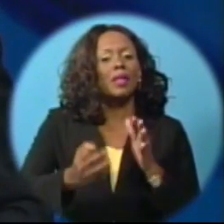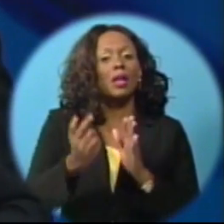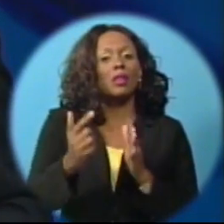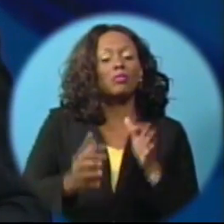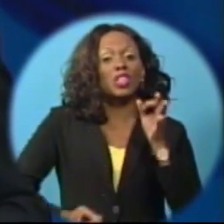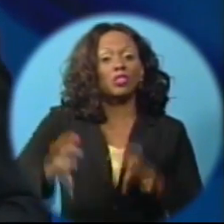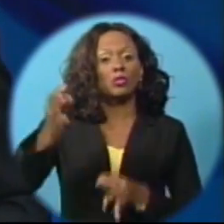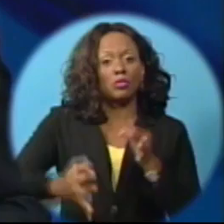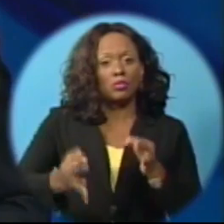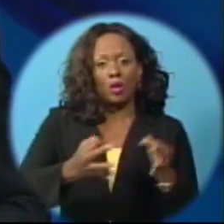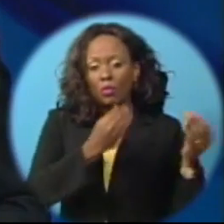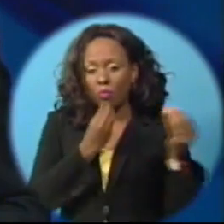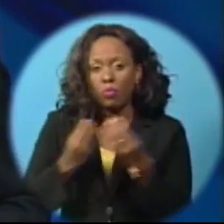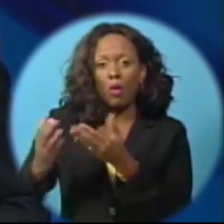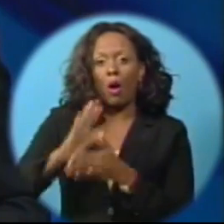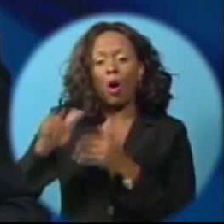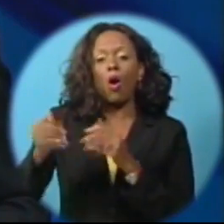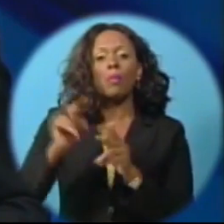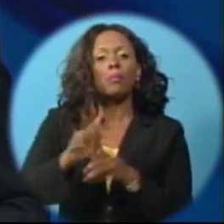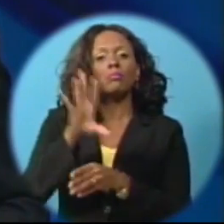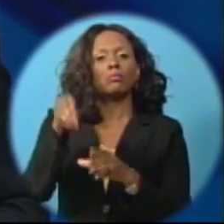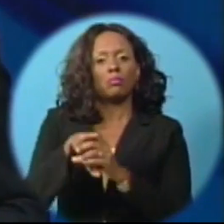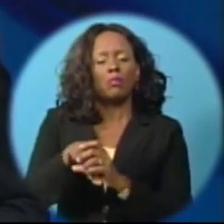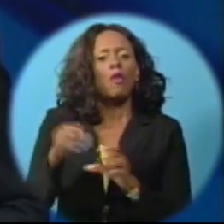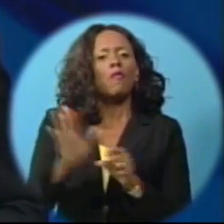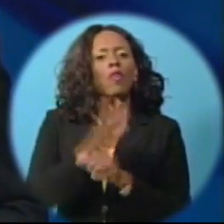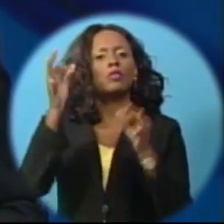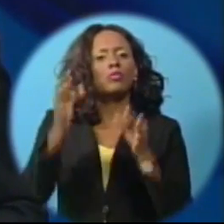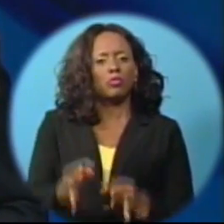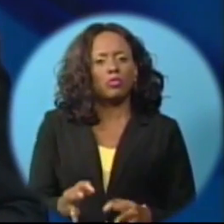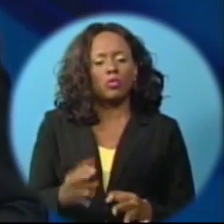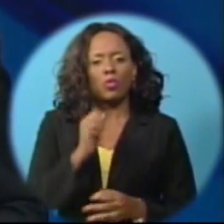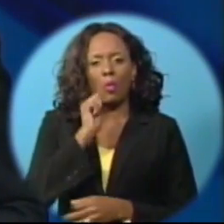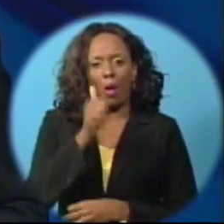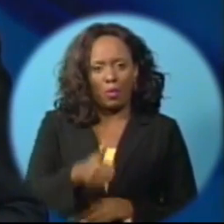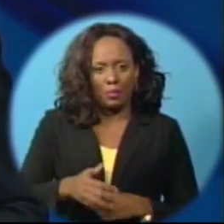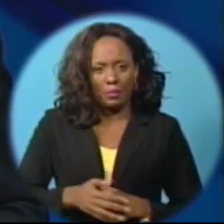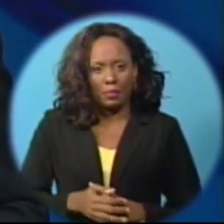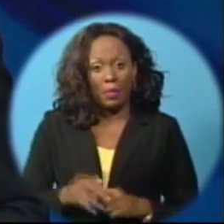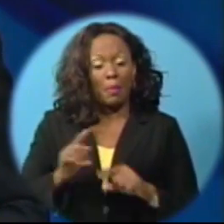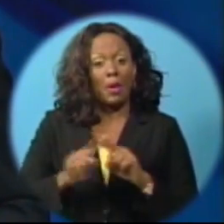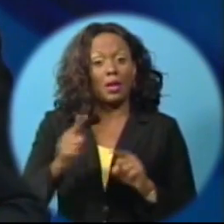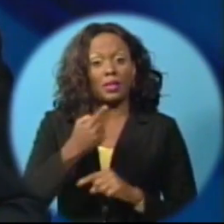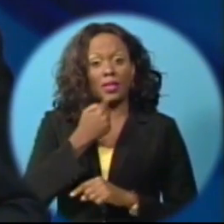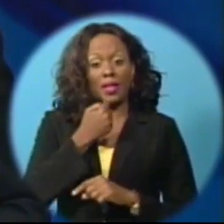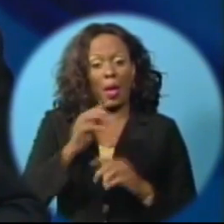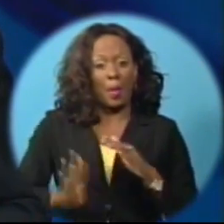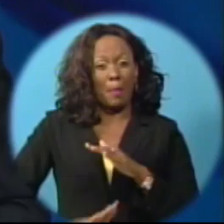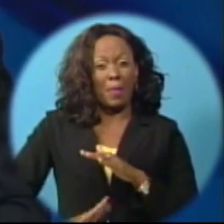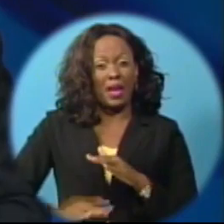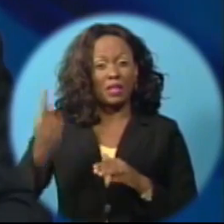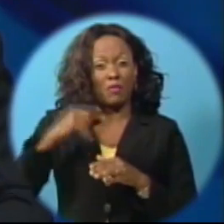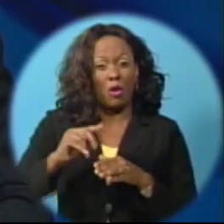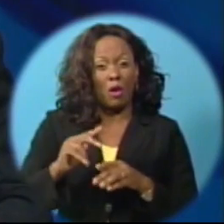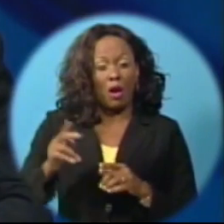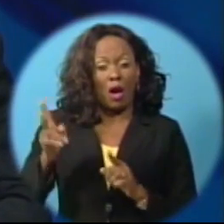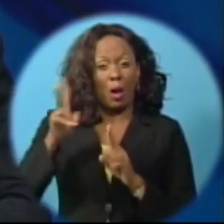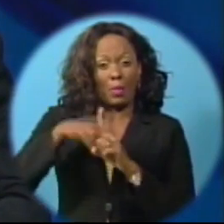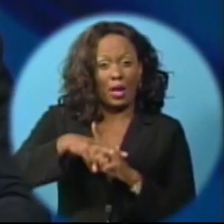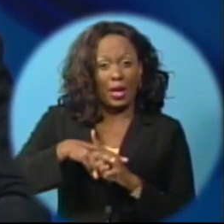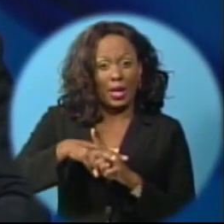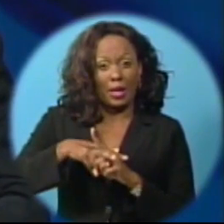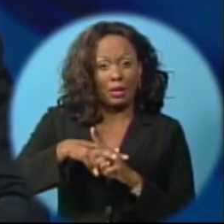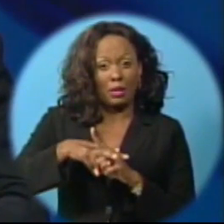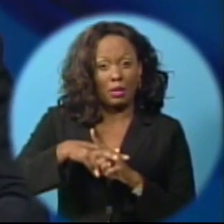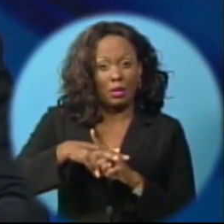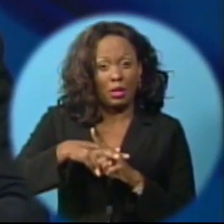Reefer told all parties involved that a full decision will be made available tomorrow. But he said the principal ground on which the